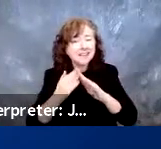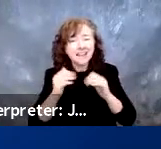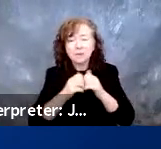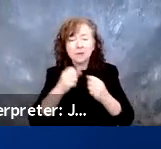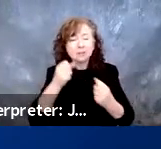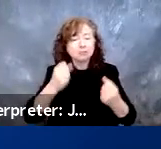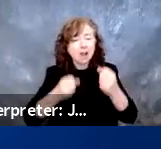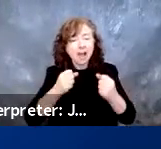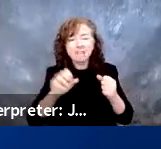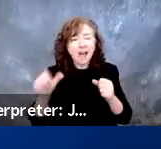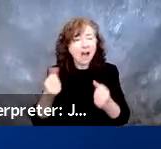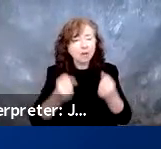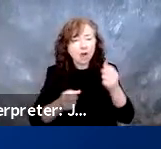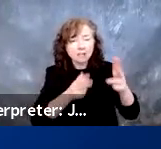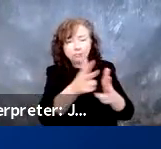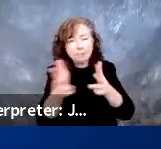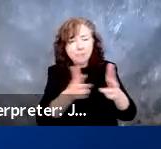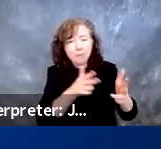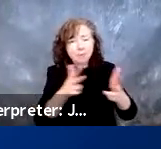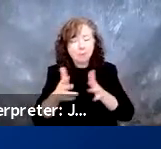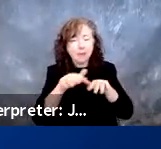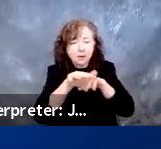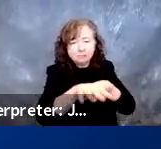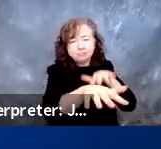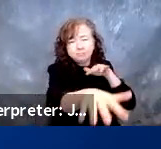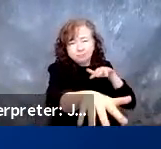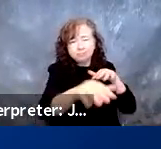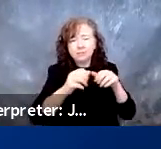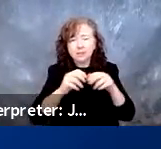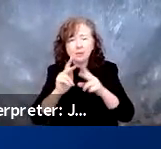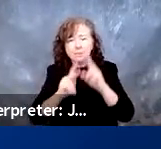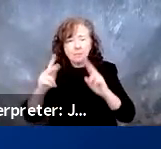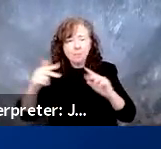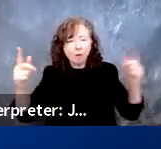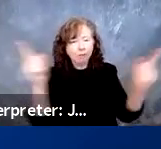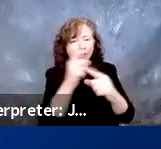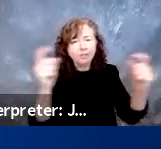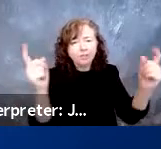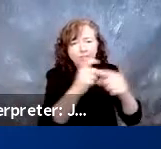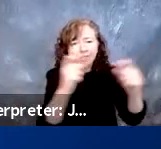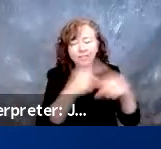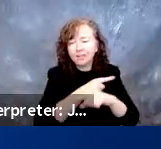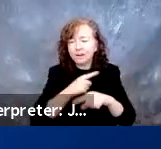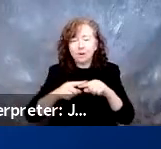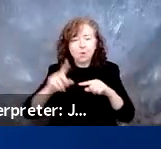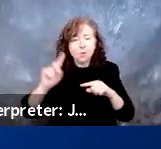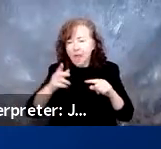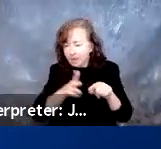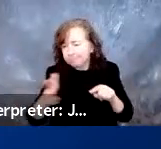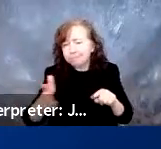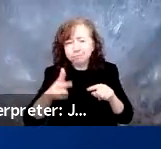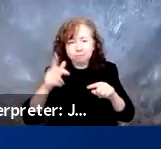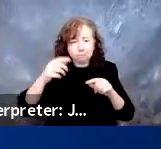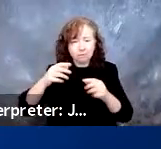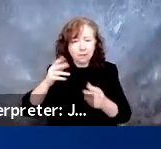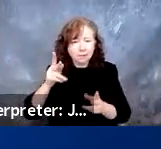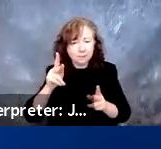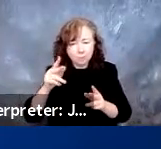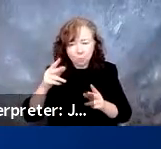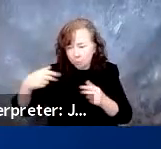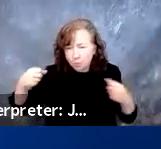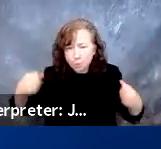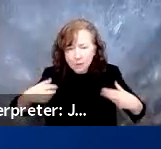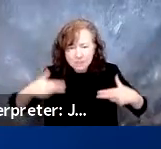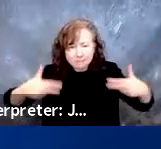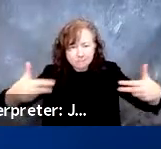with a wheelchair, someone on a corner with curb cuts and try to figure that one out. That's going to be, I think, even more challenging.